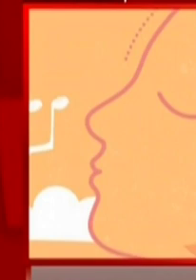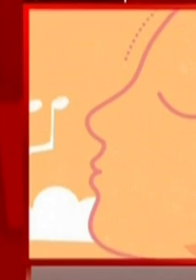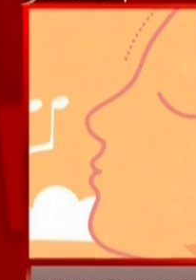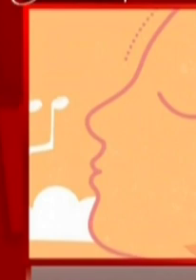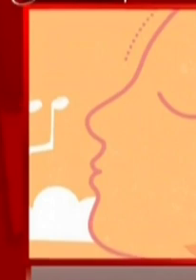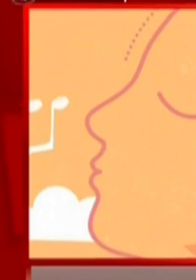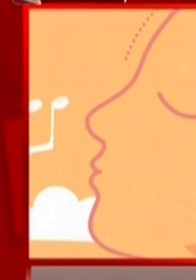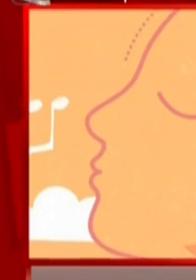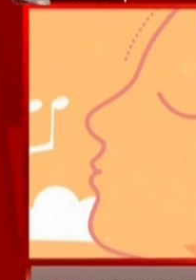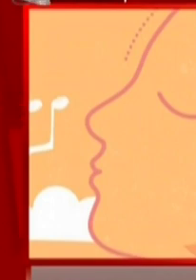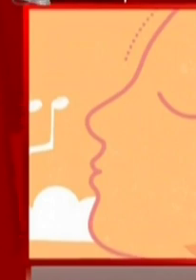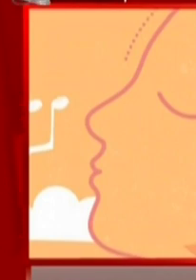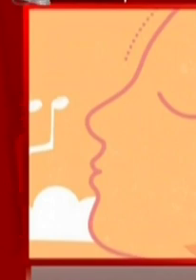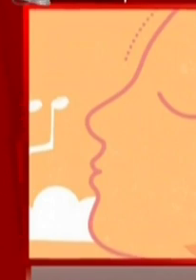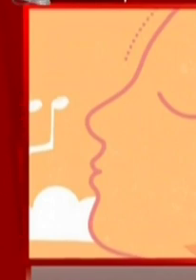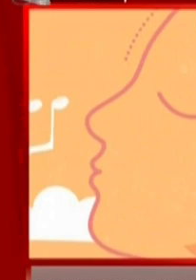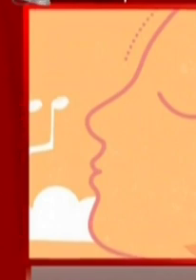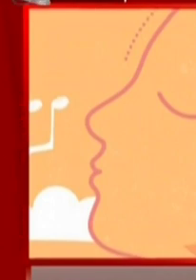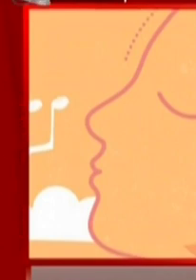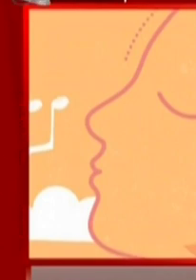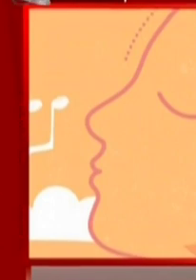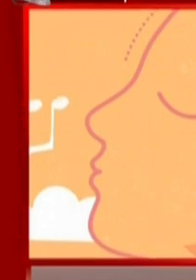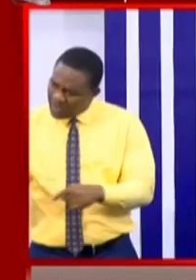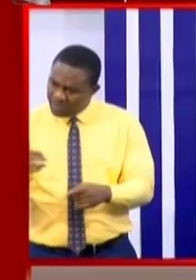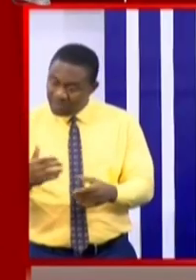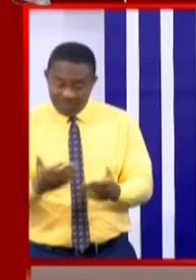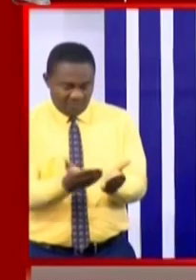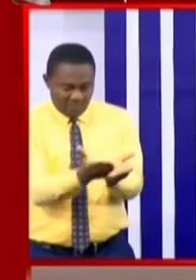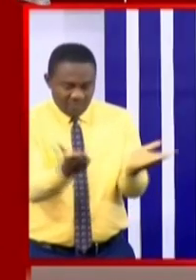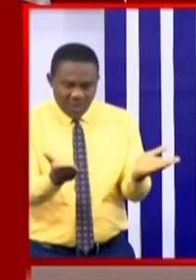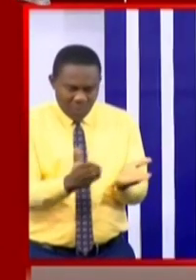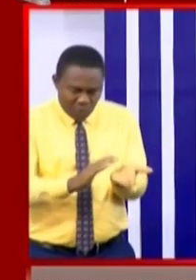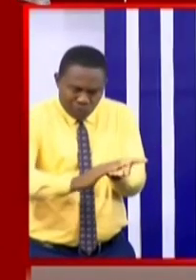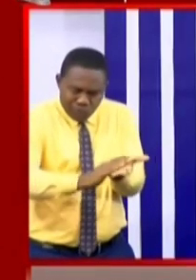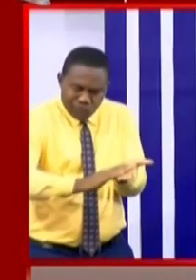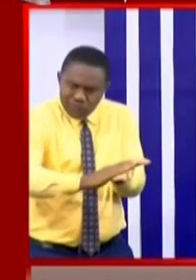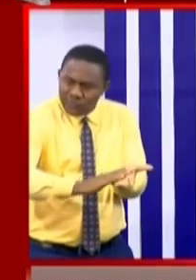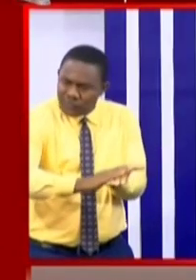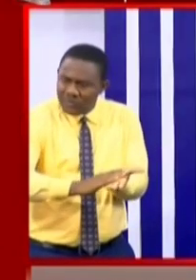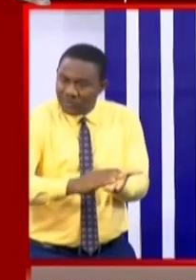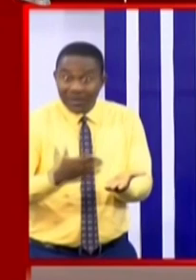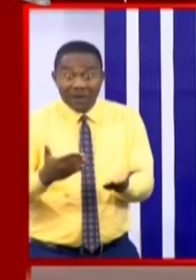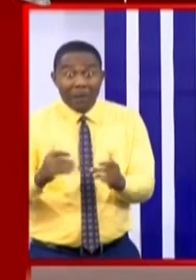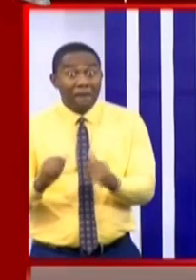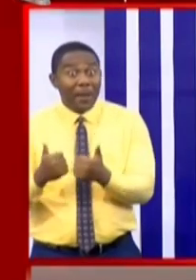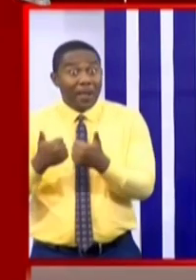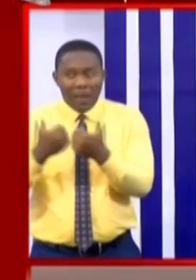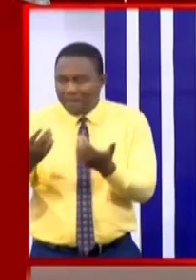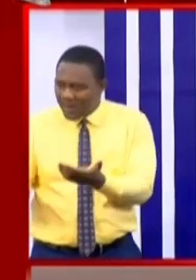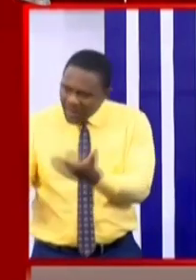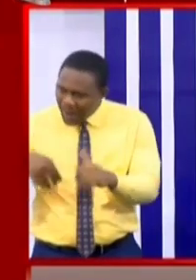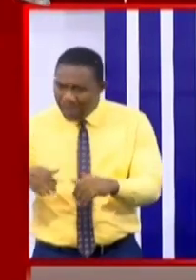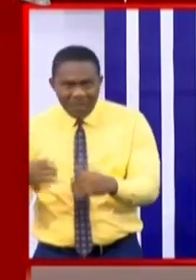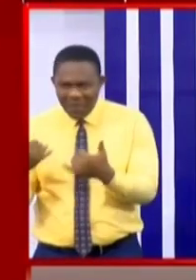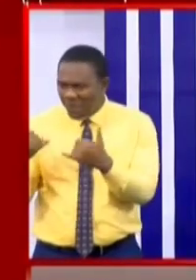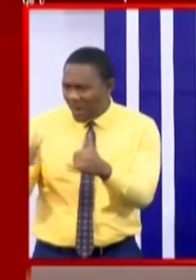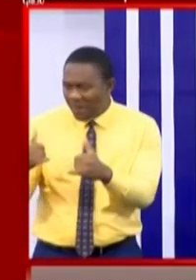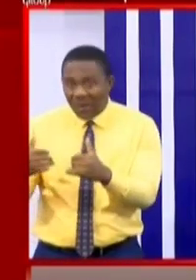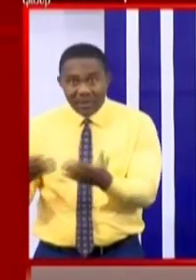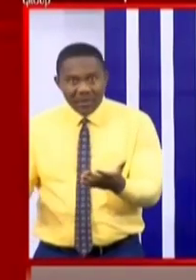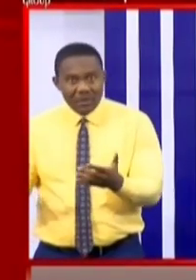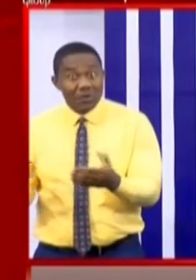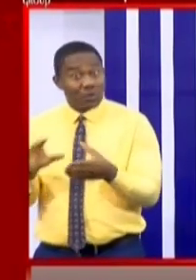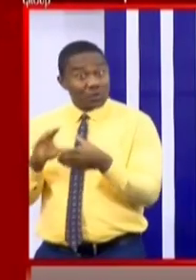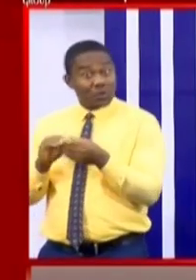Ghana Psychological Association has been sharing some tips. We can play little games with them. It's an opportunity for us to tell them